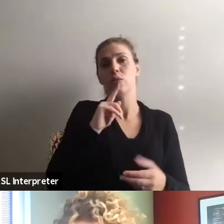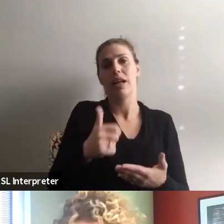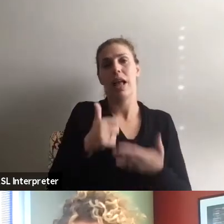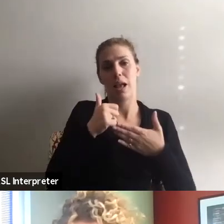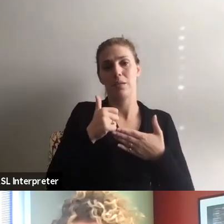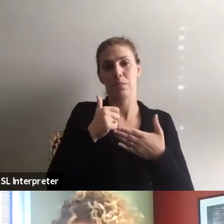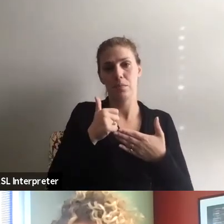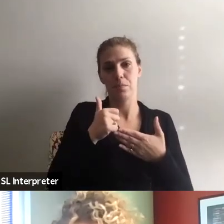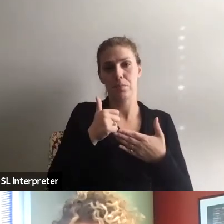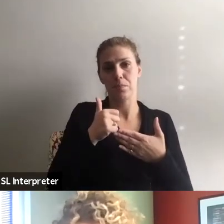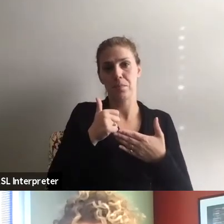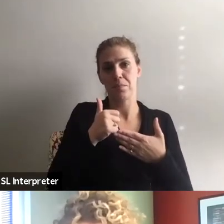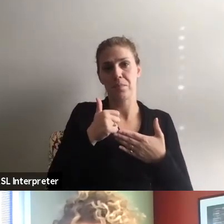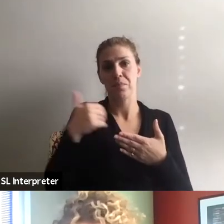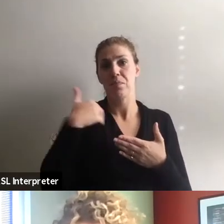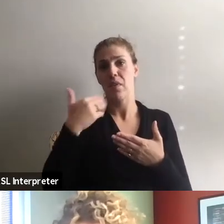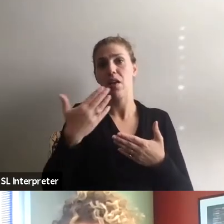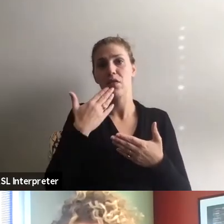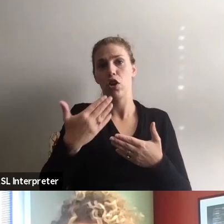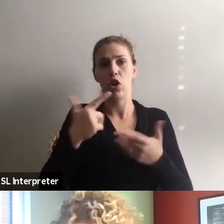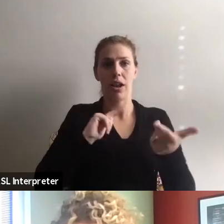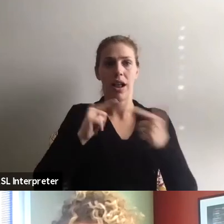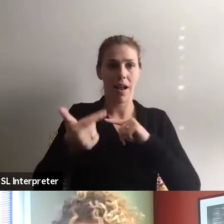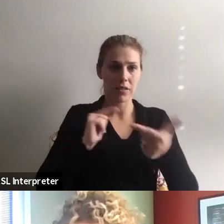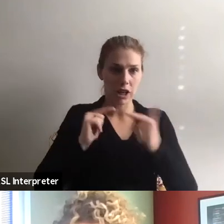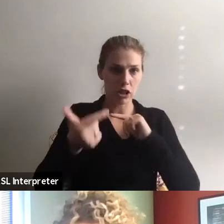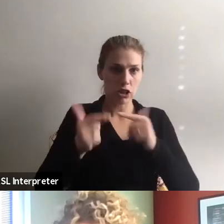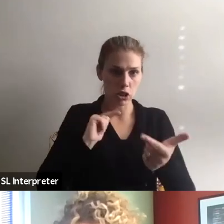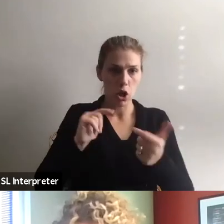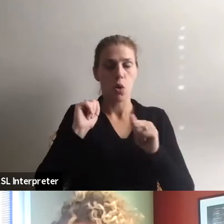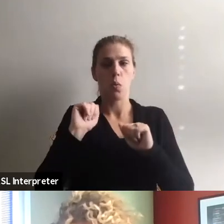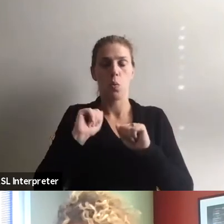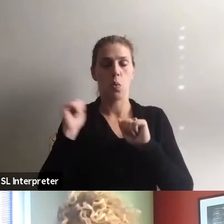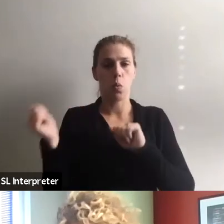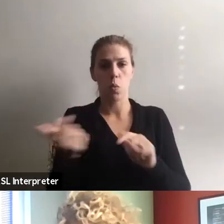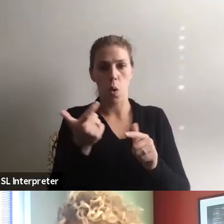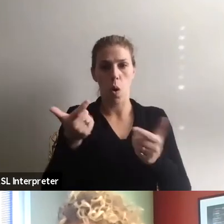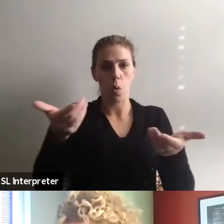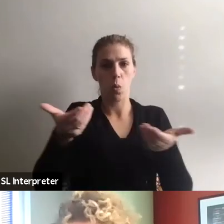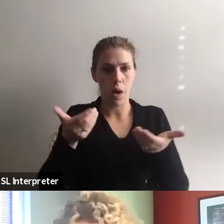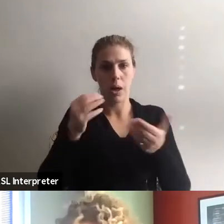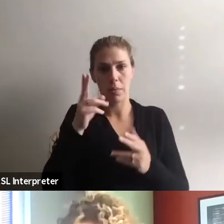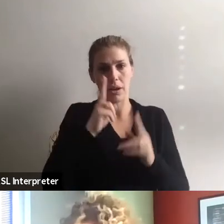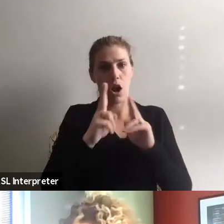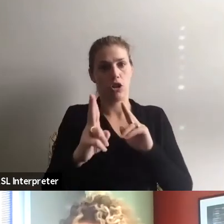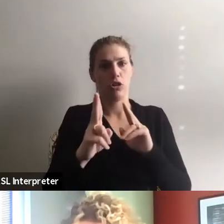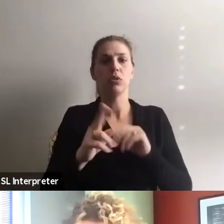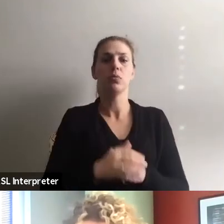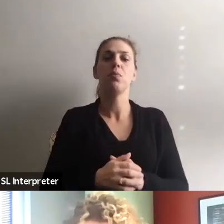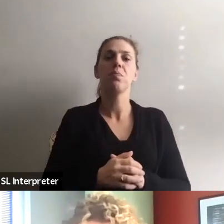way to have a conversation where all voices are welcome and respected and heard.